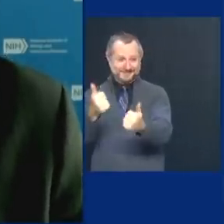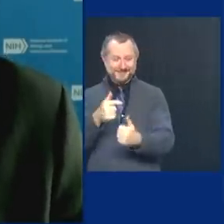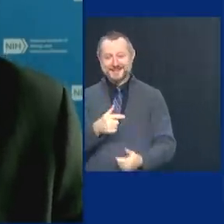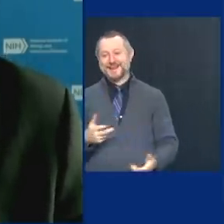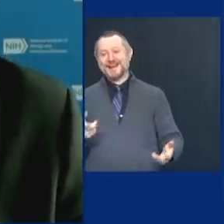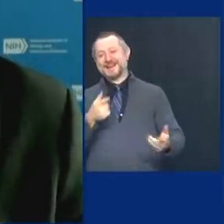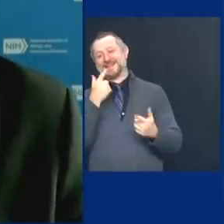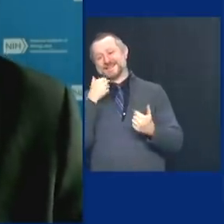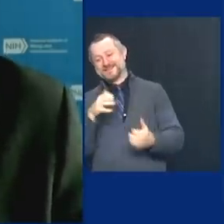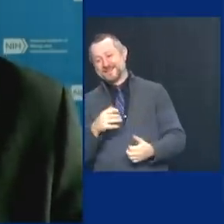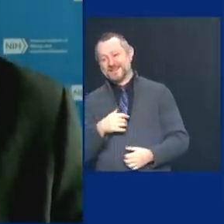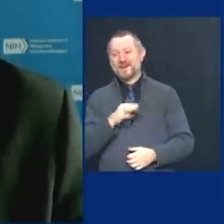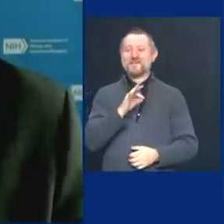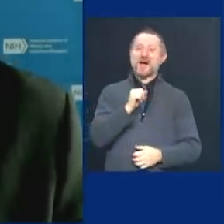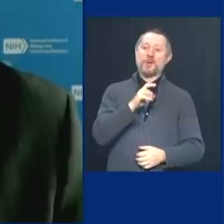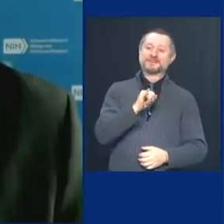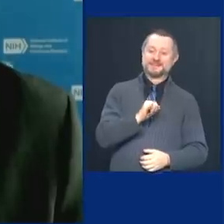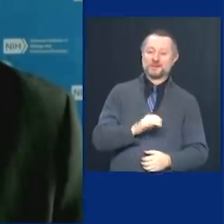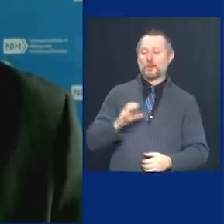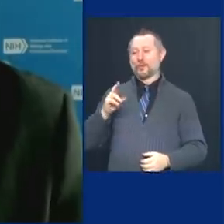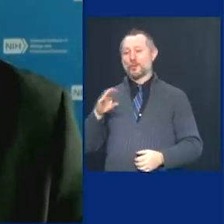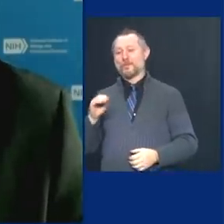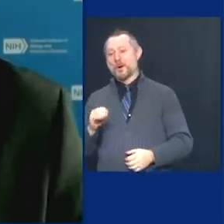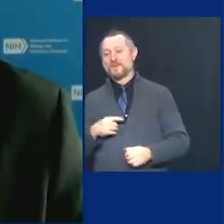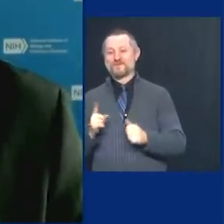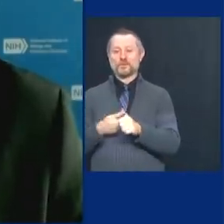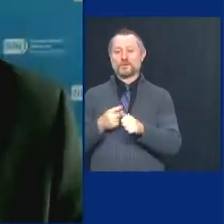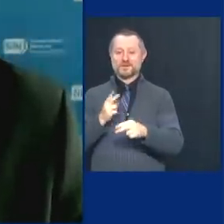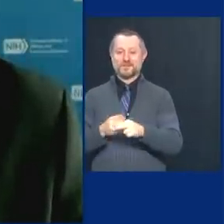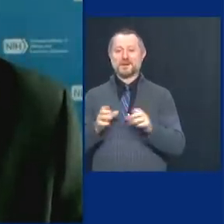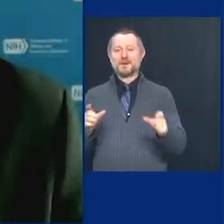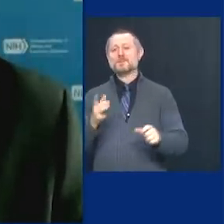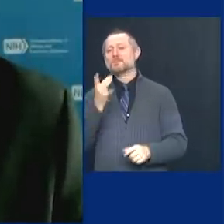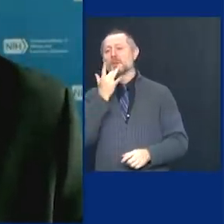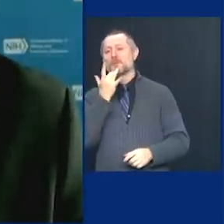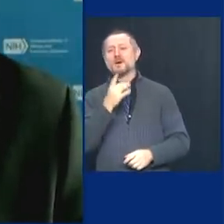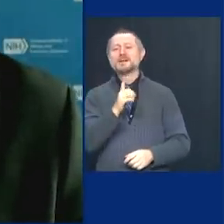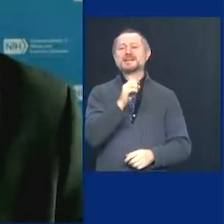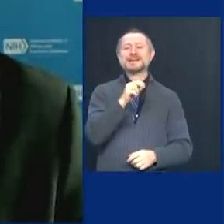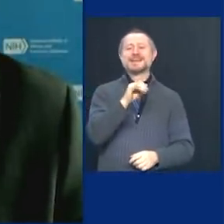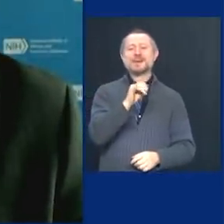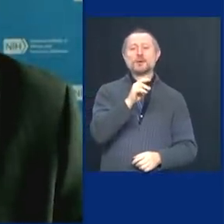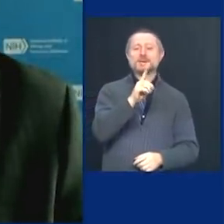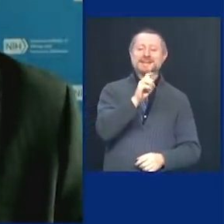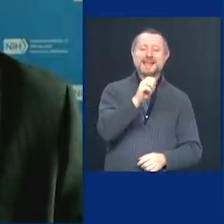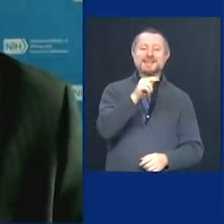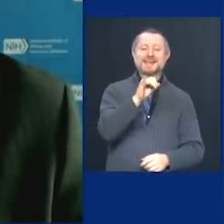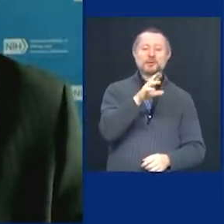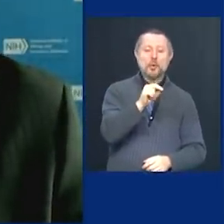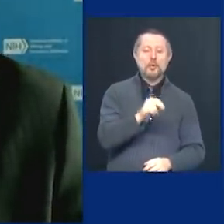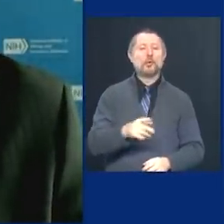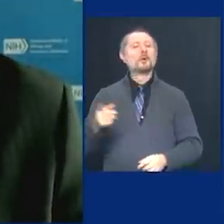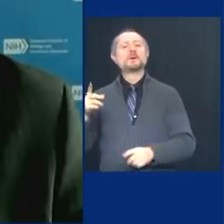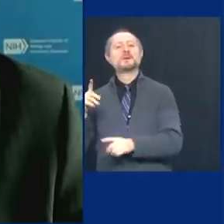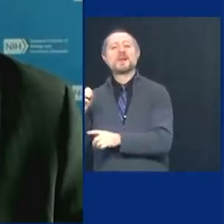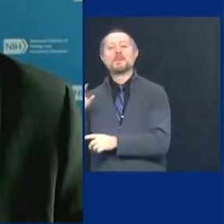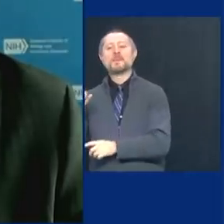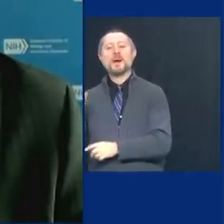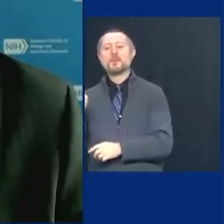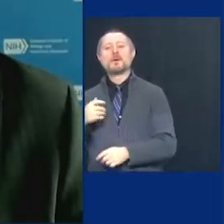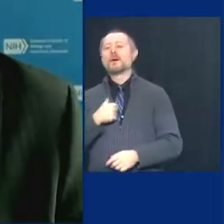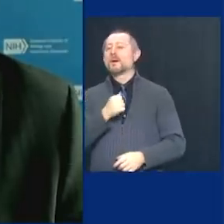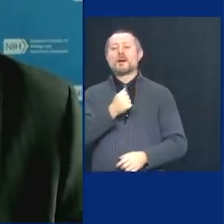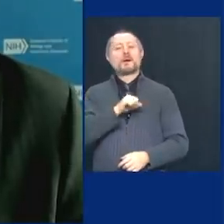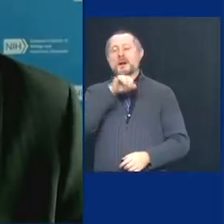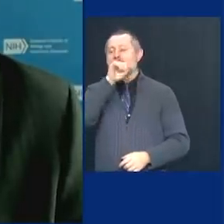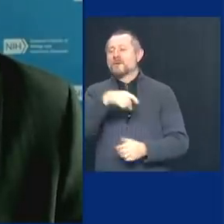Fauci and Cuomo. I'll give you a front. Who do you want to be De Niro or Pacino? Which one do you want to love them both. I love them both.